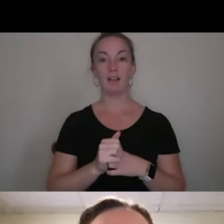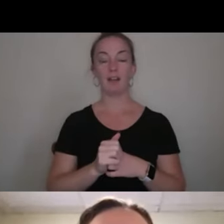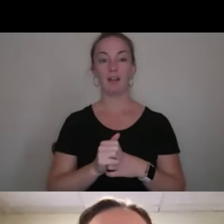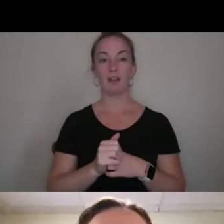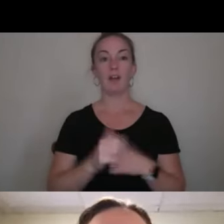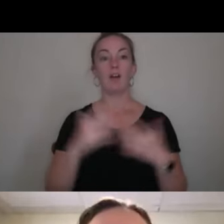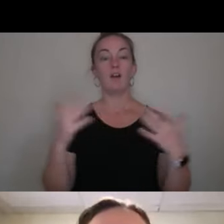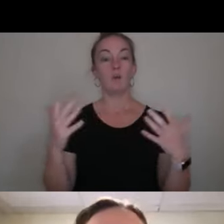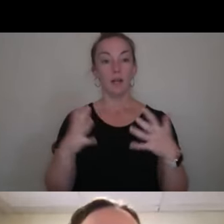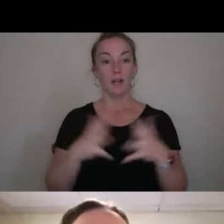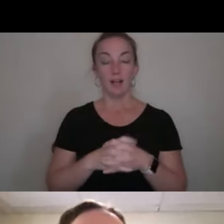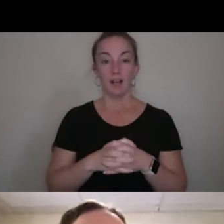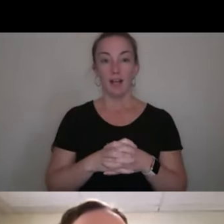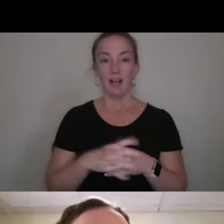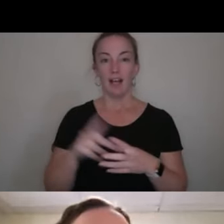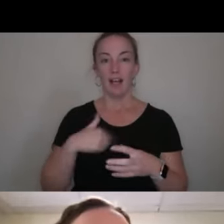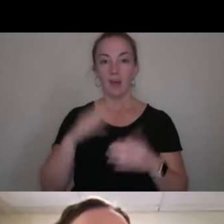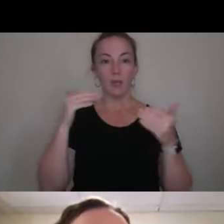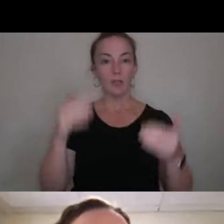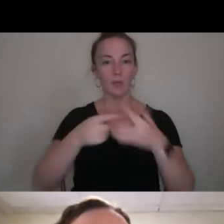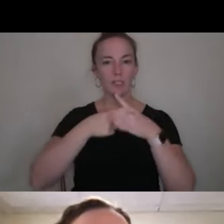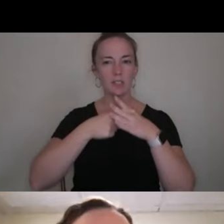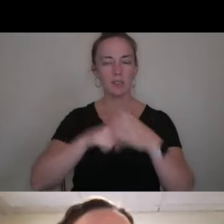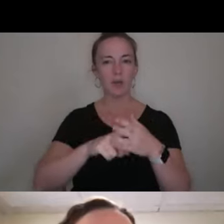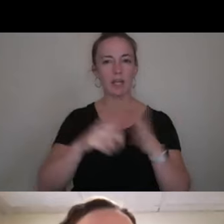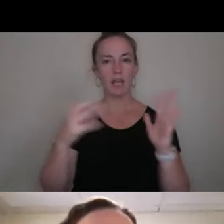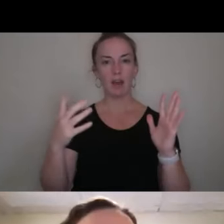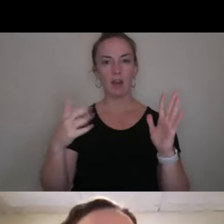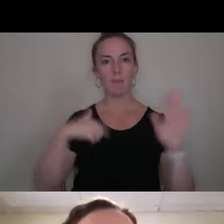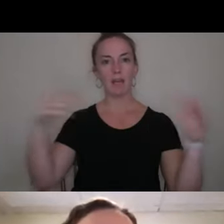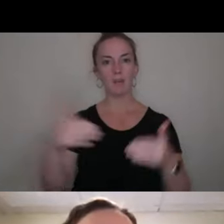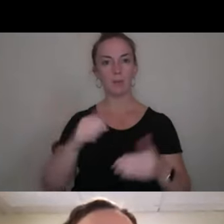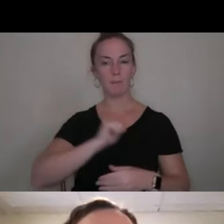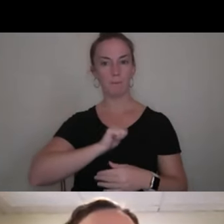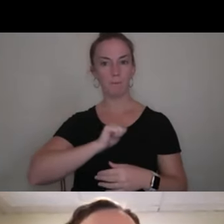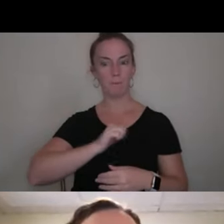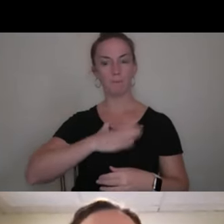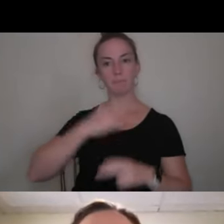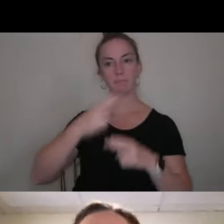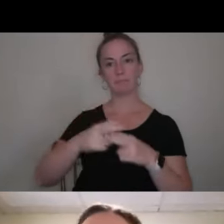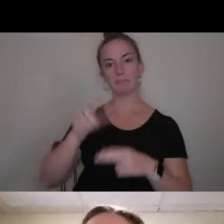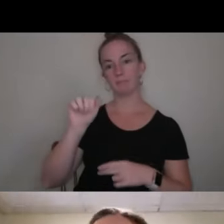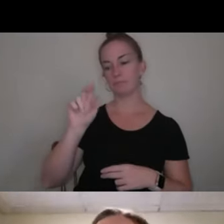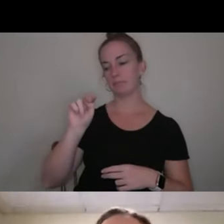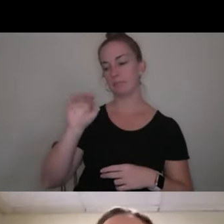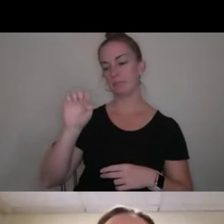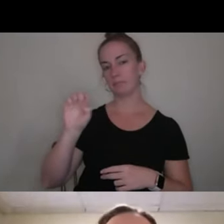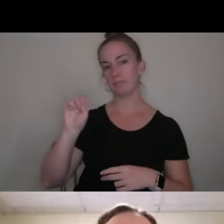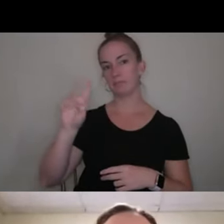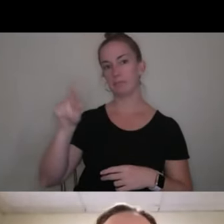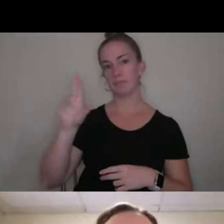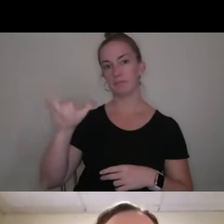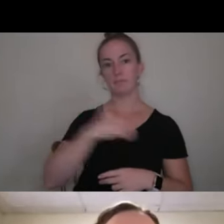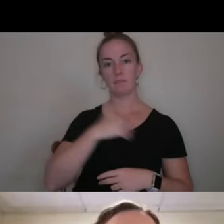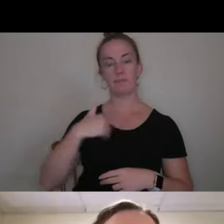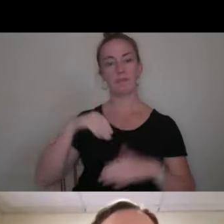right. Well, I'm going to get started with having. Well, let me introduce myself. My name is Annie Murphy. I'm a member of our admission team here. I'm